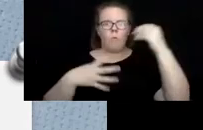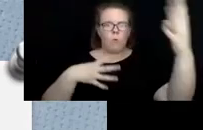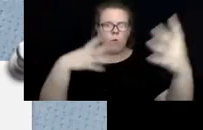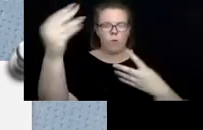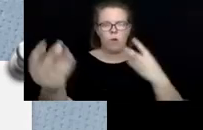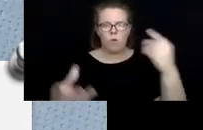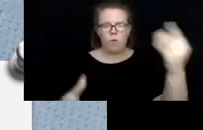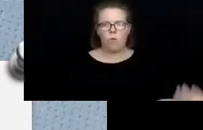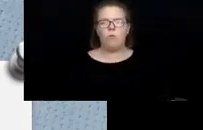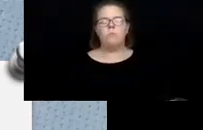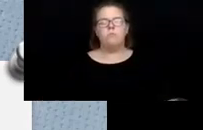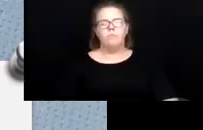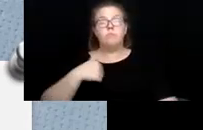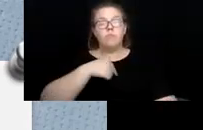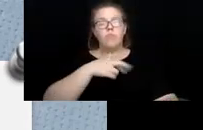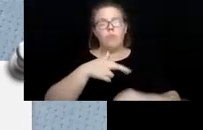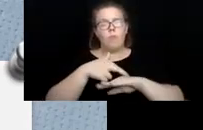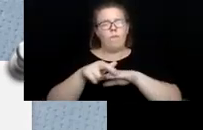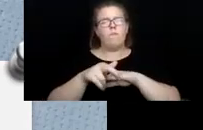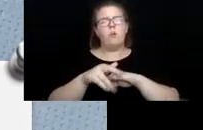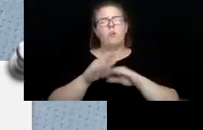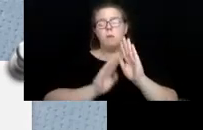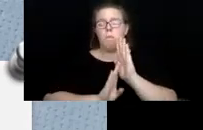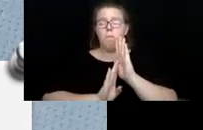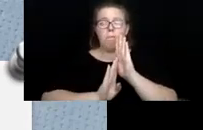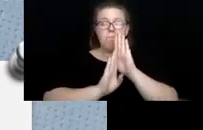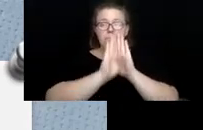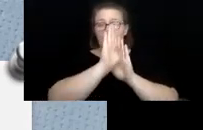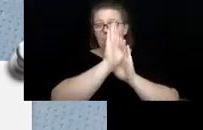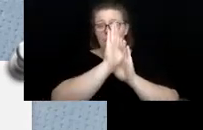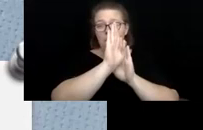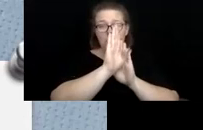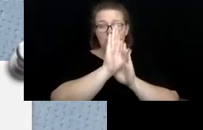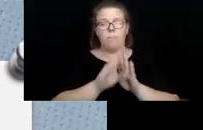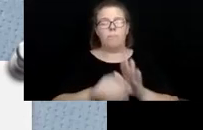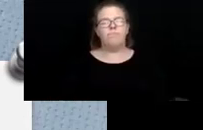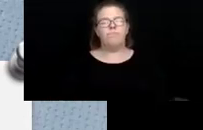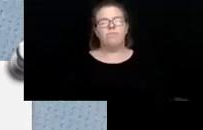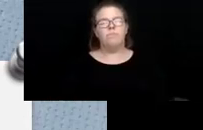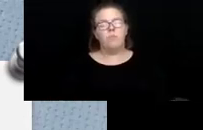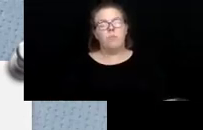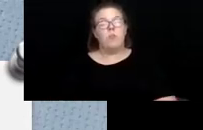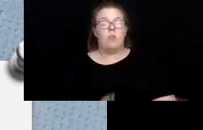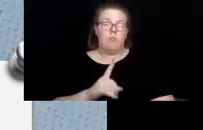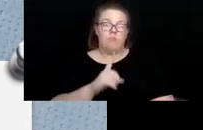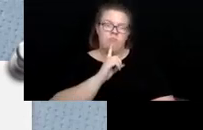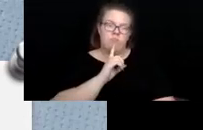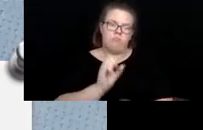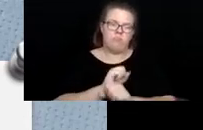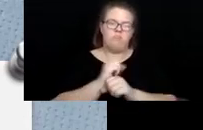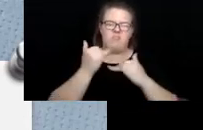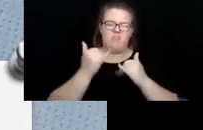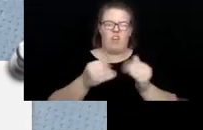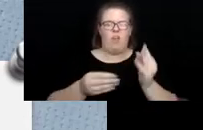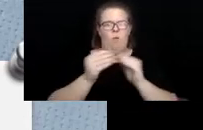our referrals have kind of skyrocketed. We actually are getting more referrals now in the last,